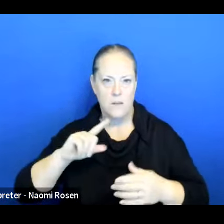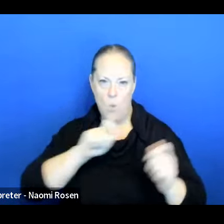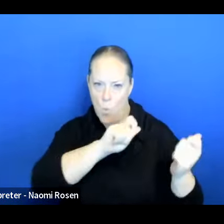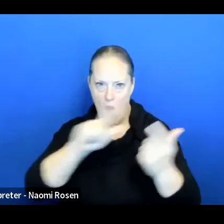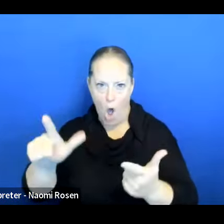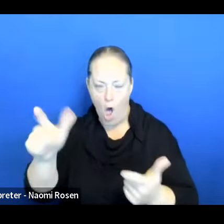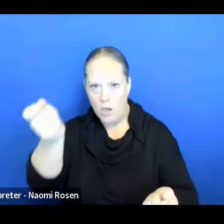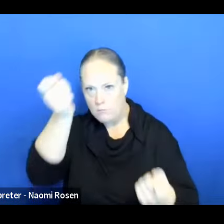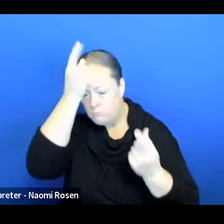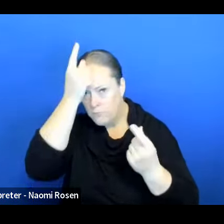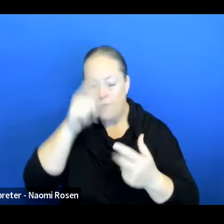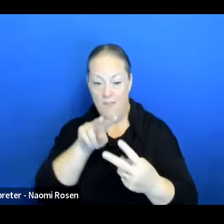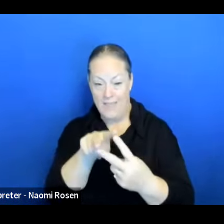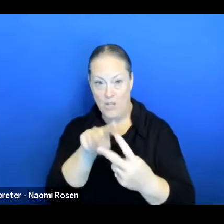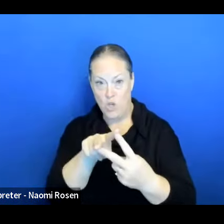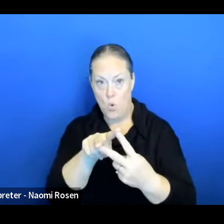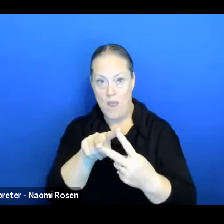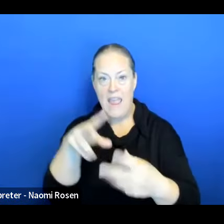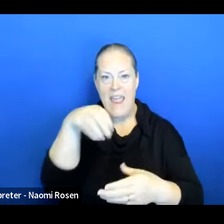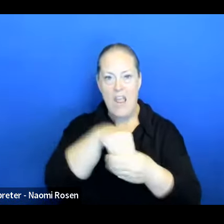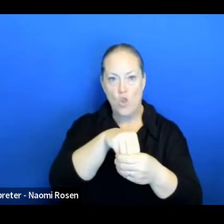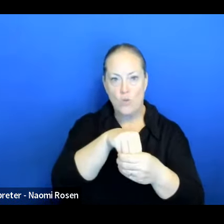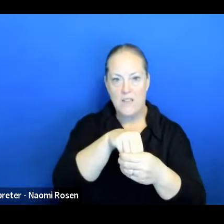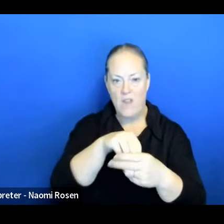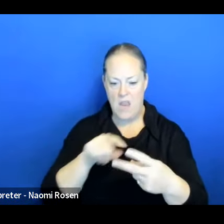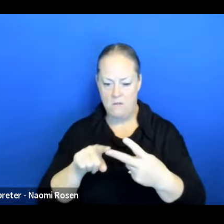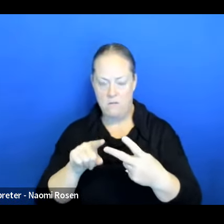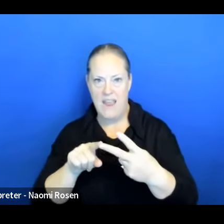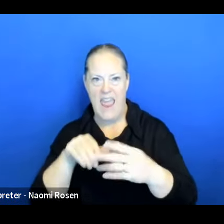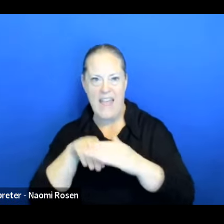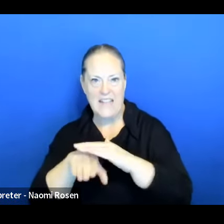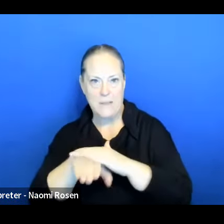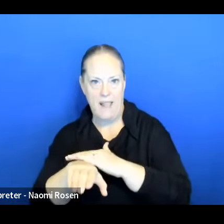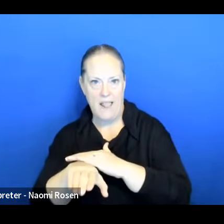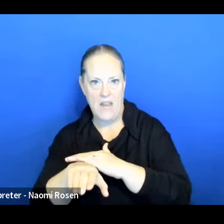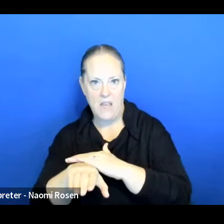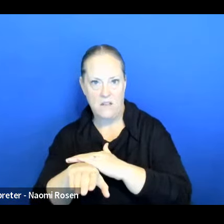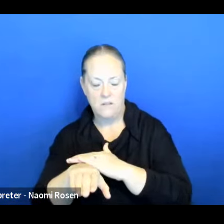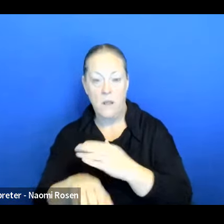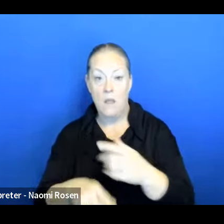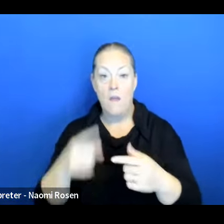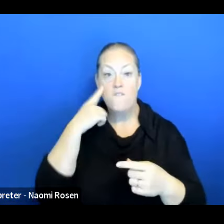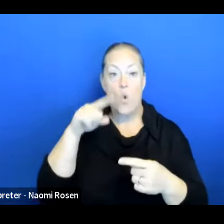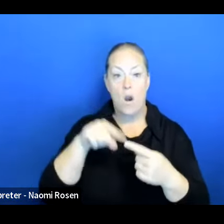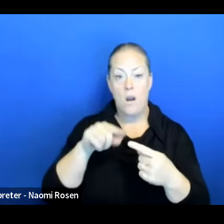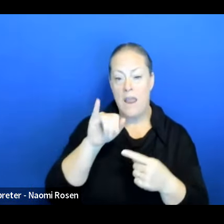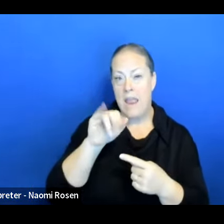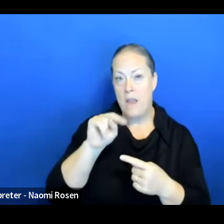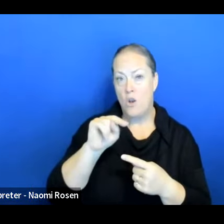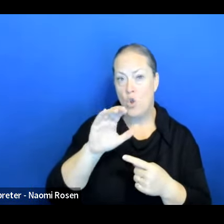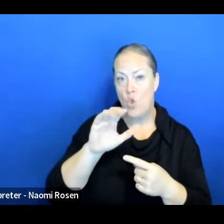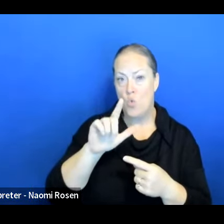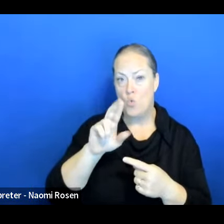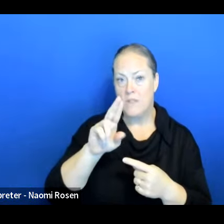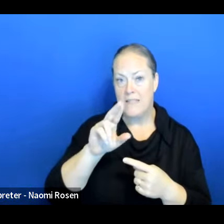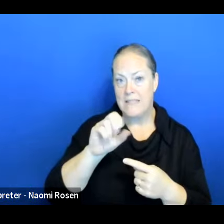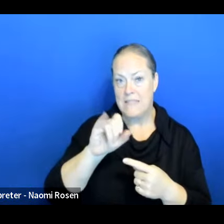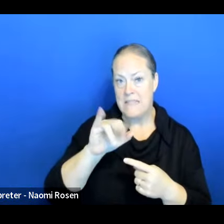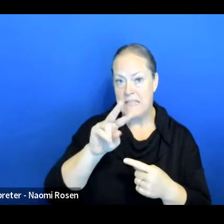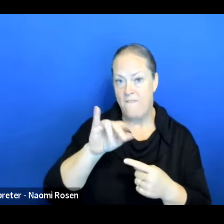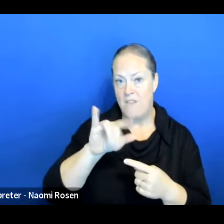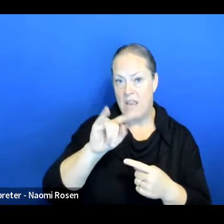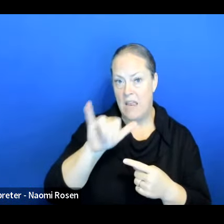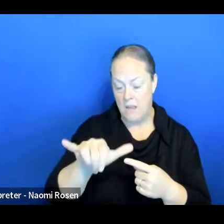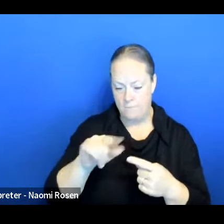was inclusivity and accessibility, uh, for inclusivity. have to realize that although